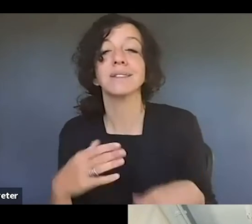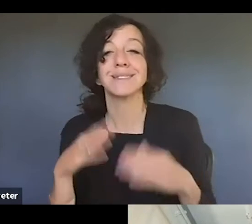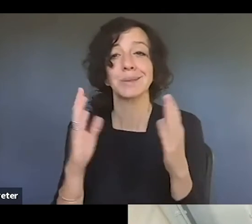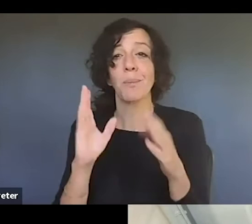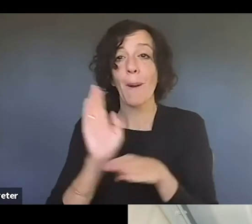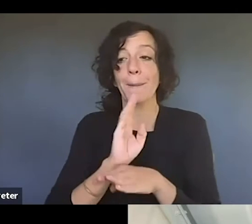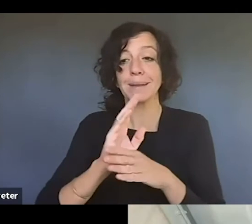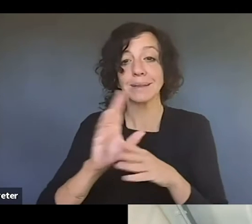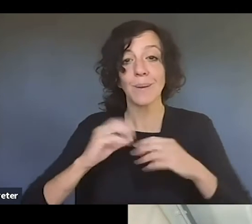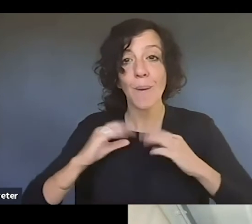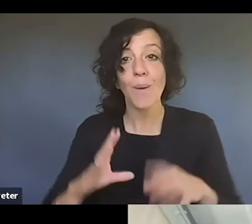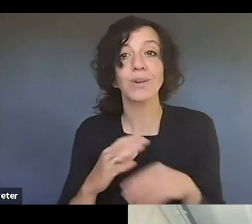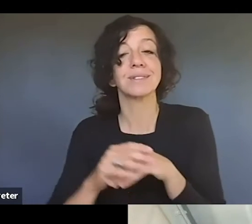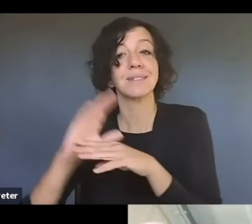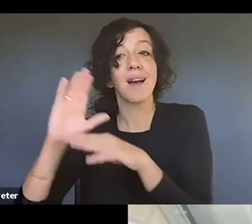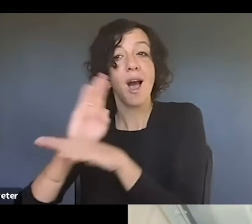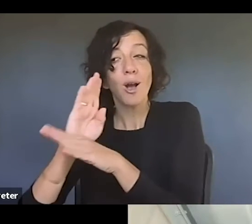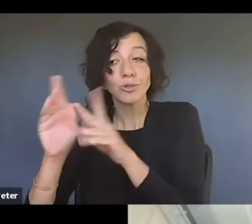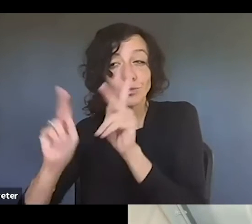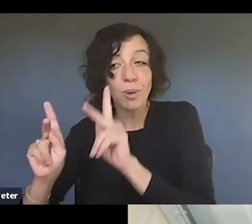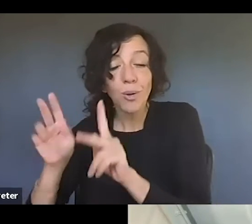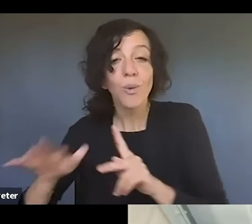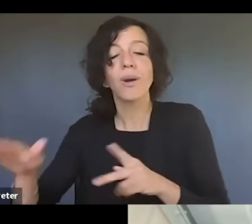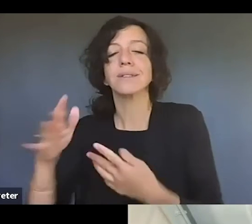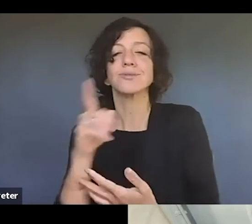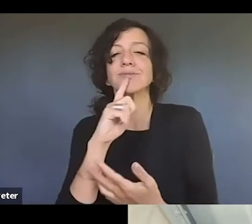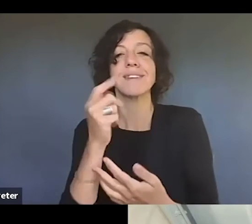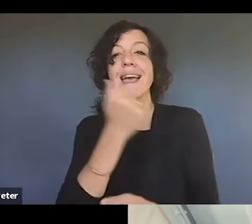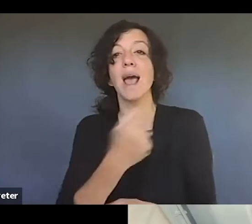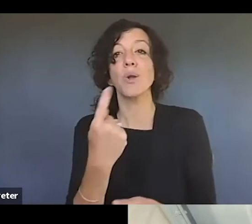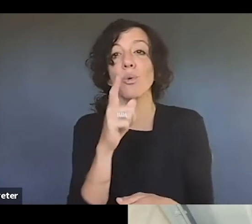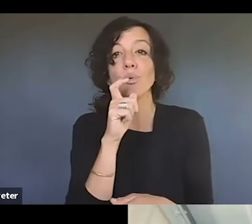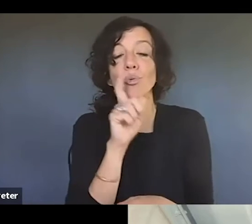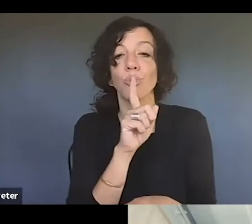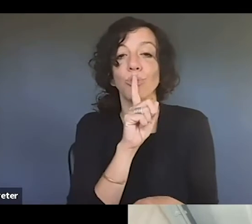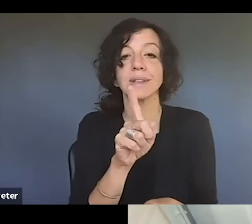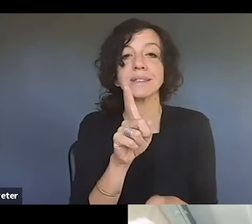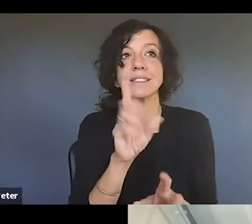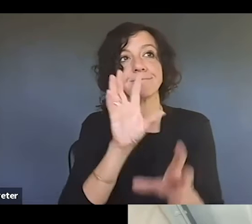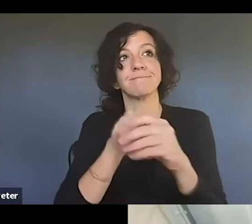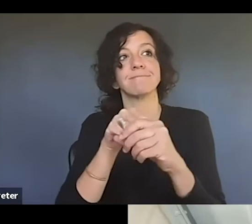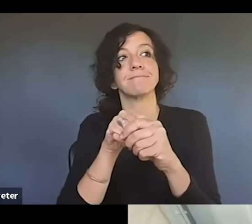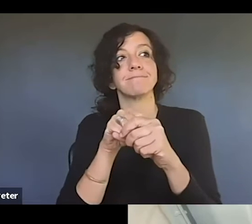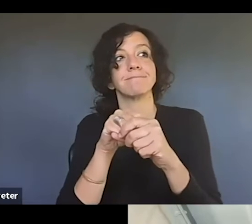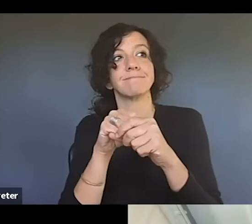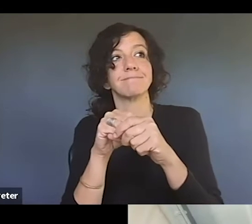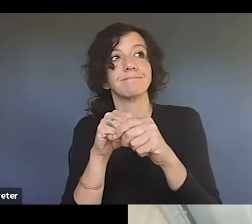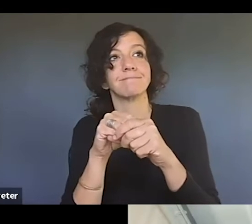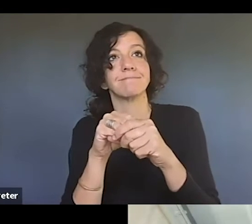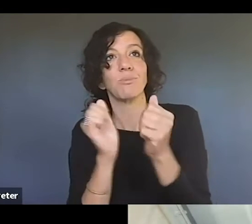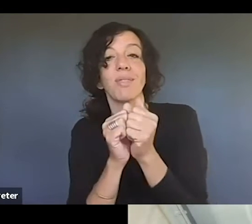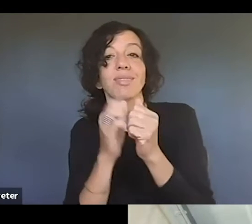It's the entire, it's just anyone who's basically sharing creative expression